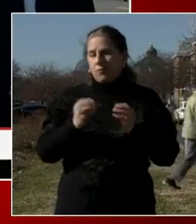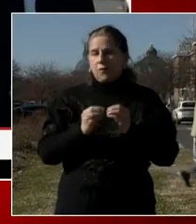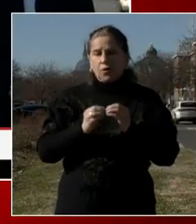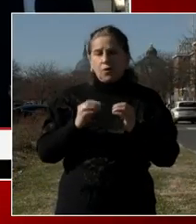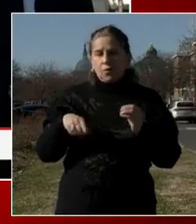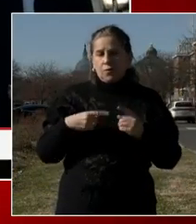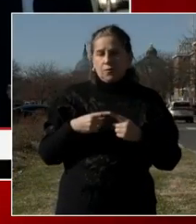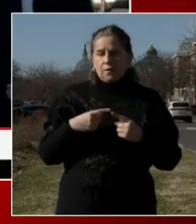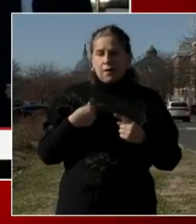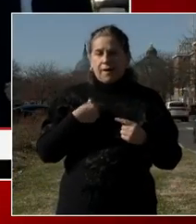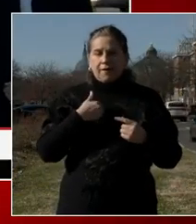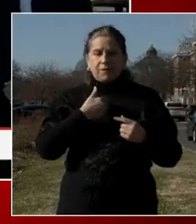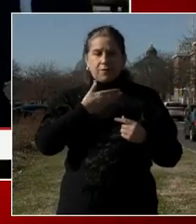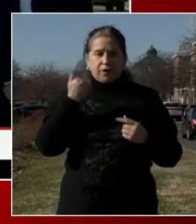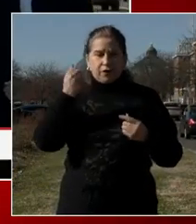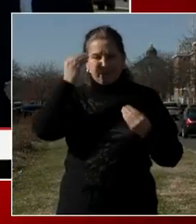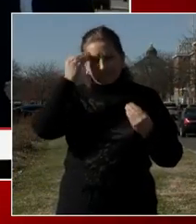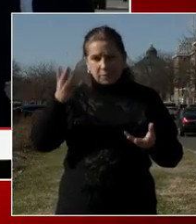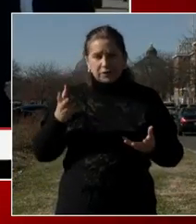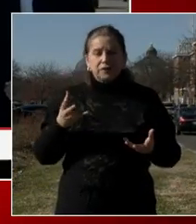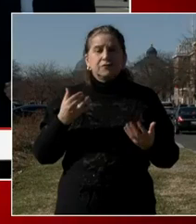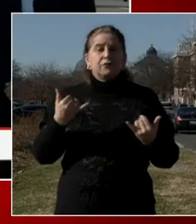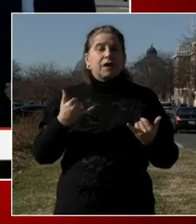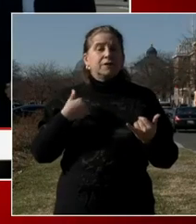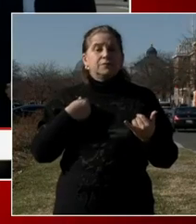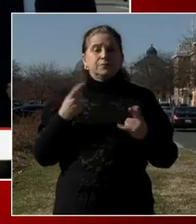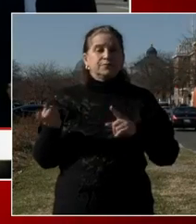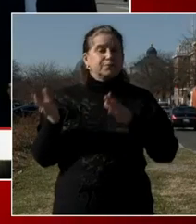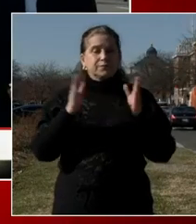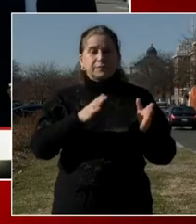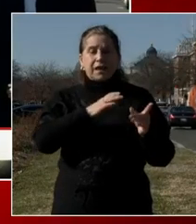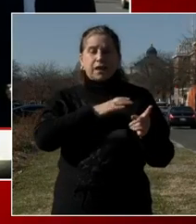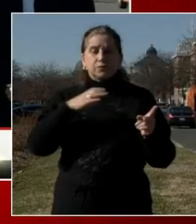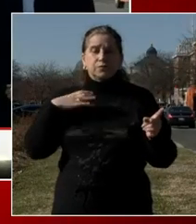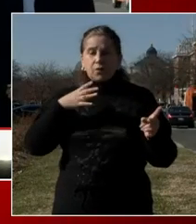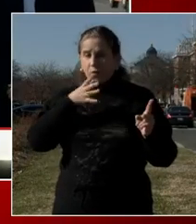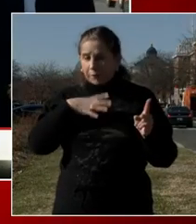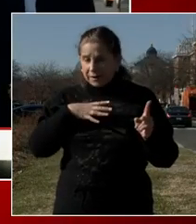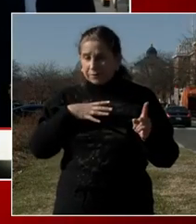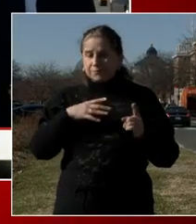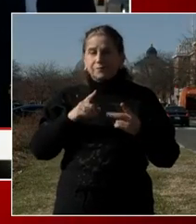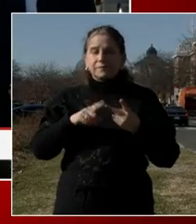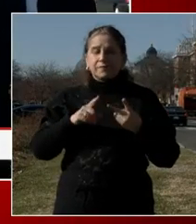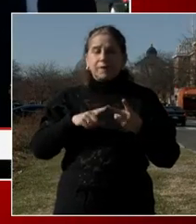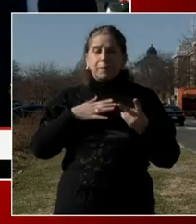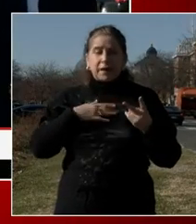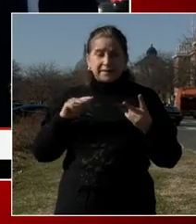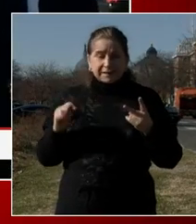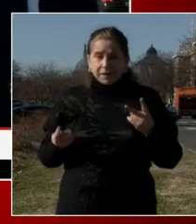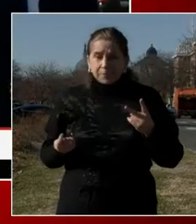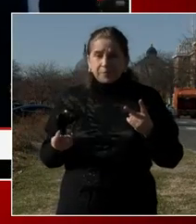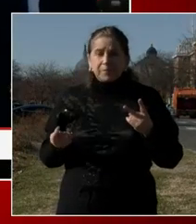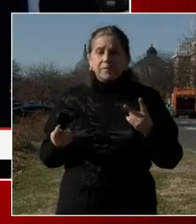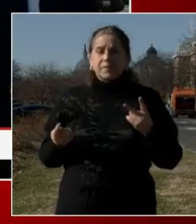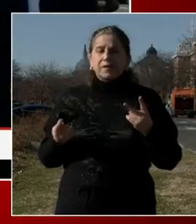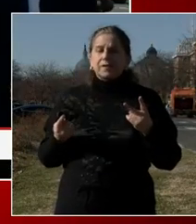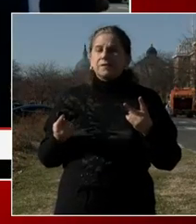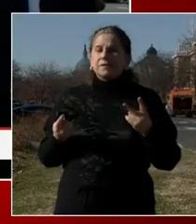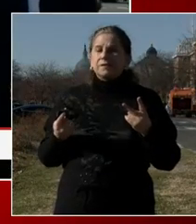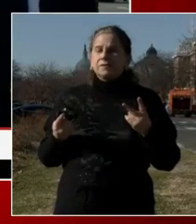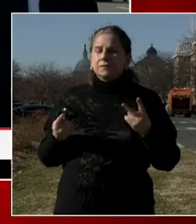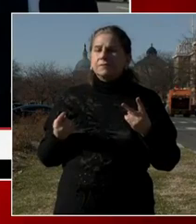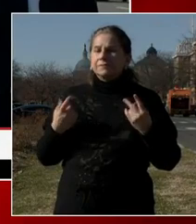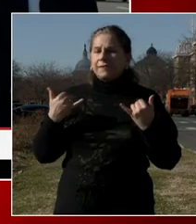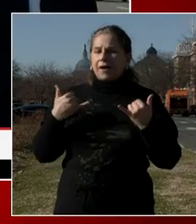plan to talk to our Congresswoman, um, and my team about, uh, how we approach a,